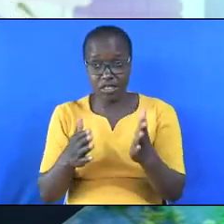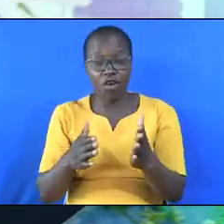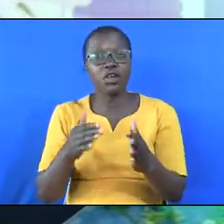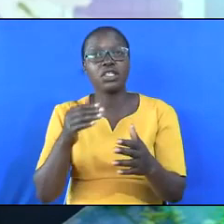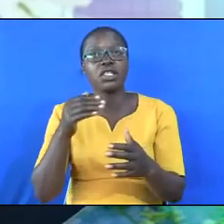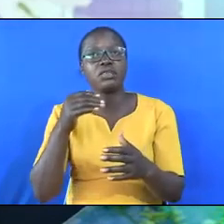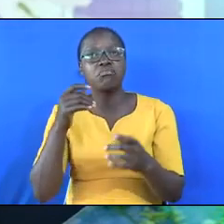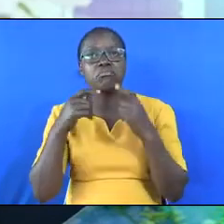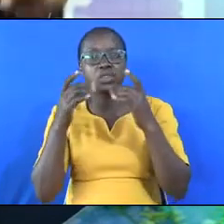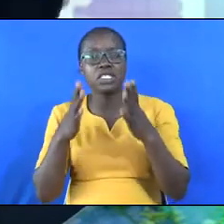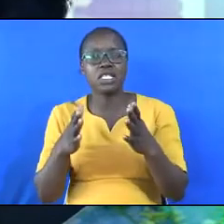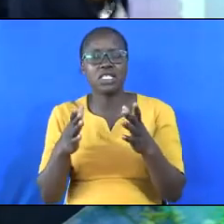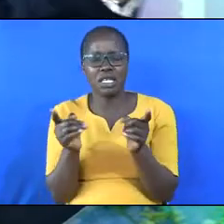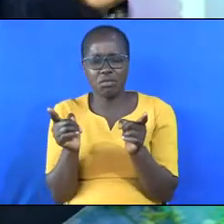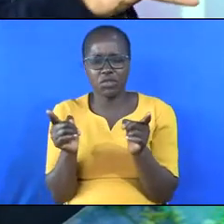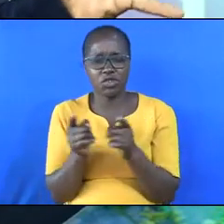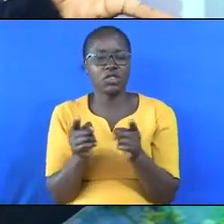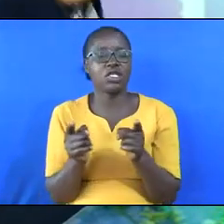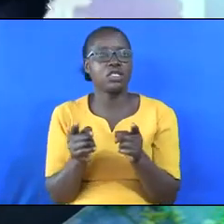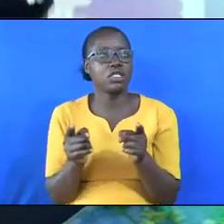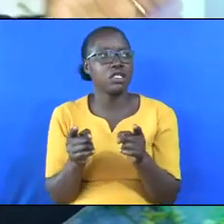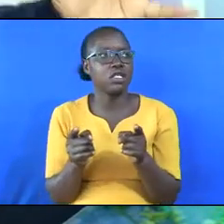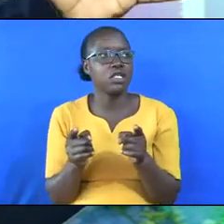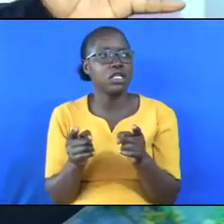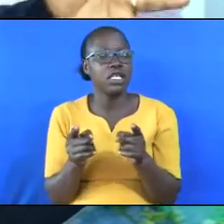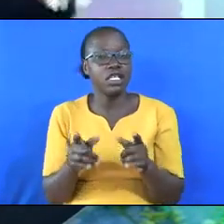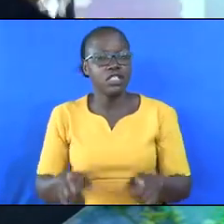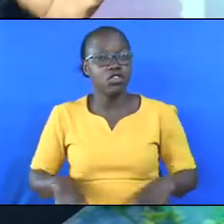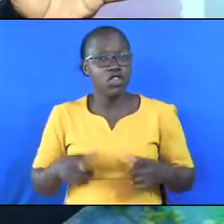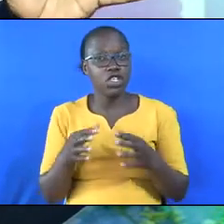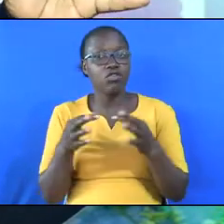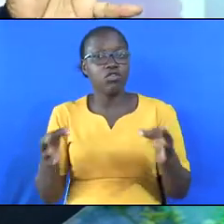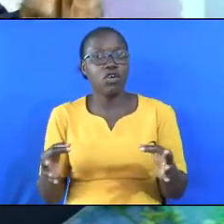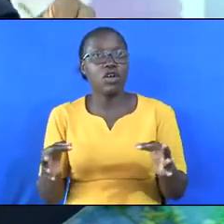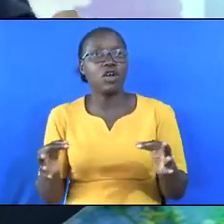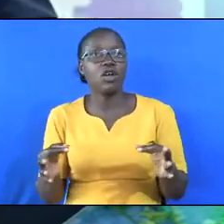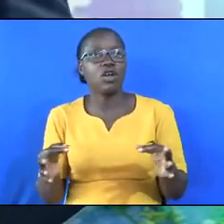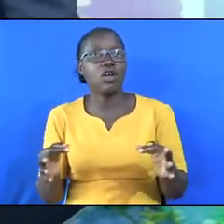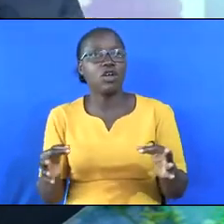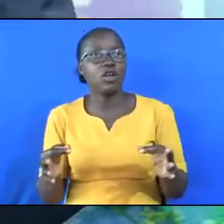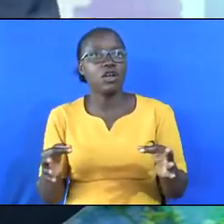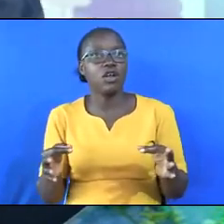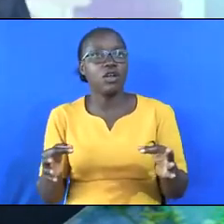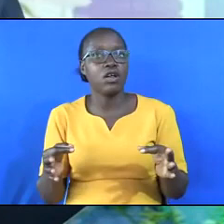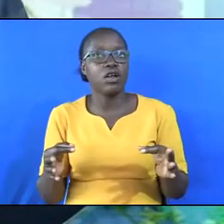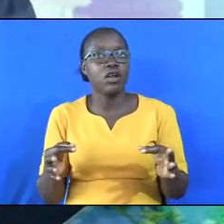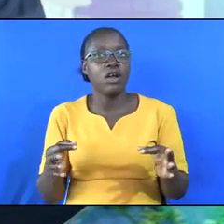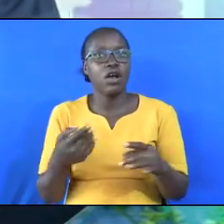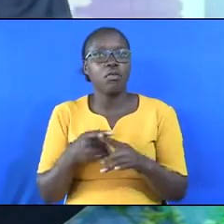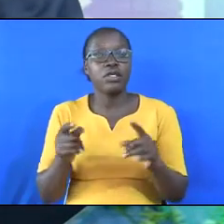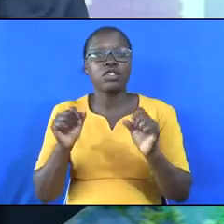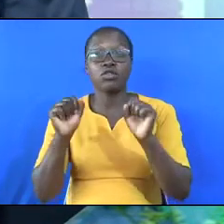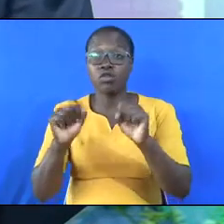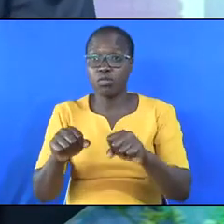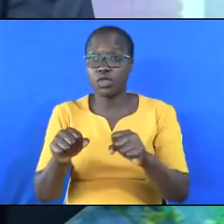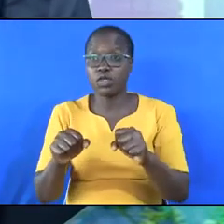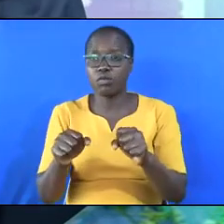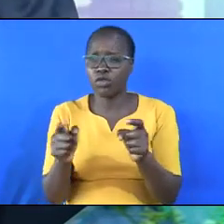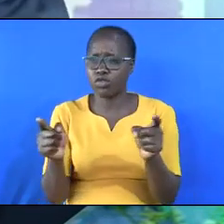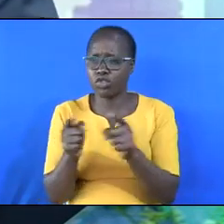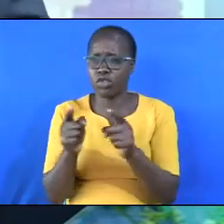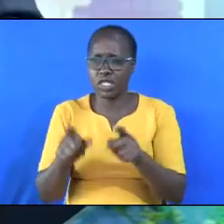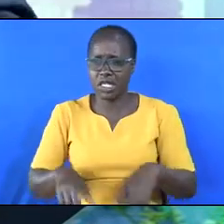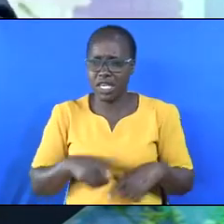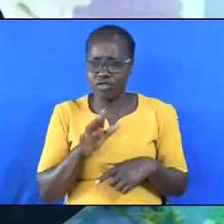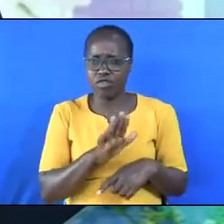I want to let you know that it is possible to live longer than your time. But it is also possible to shorten